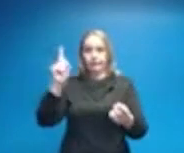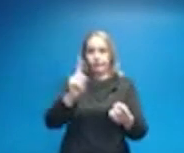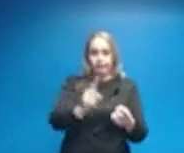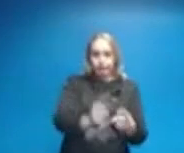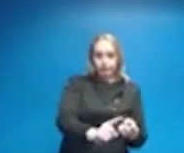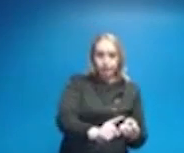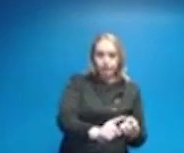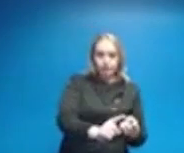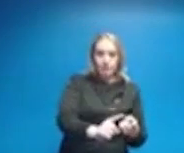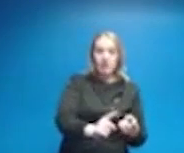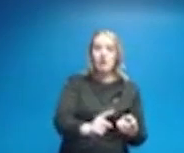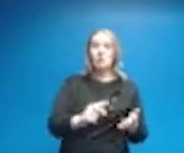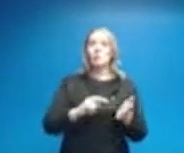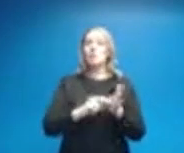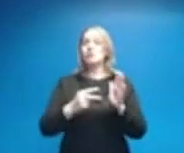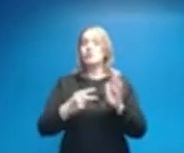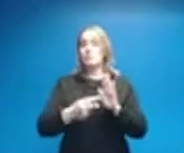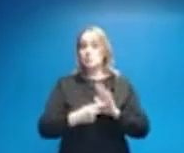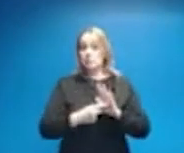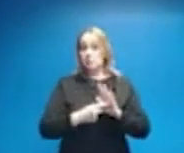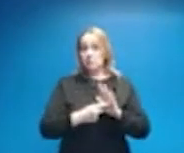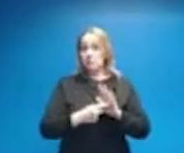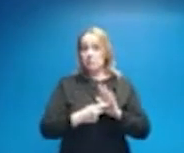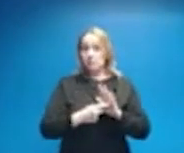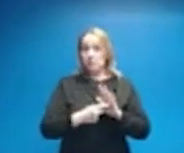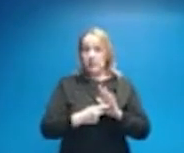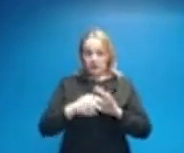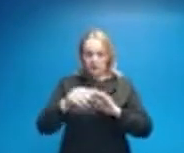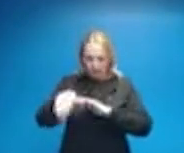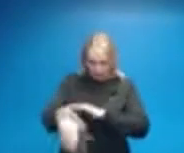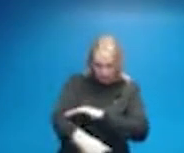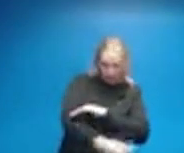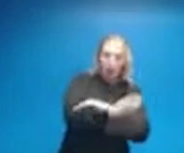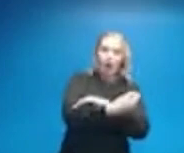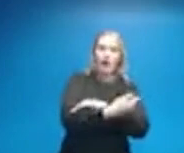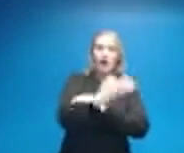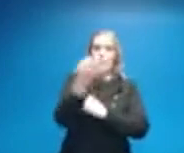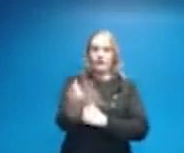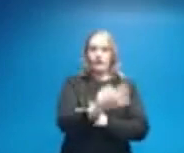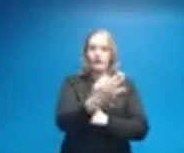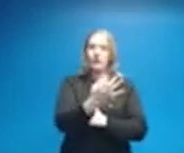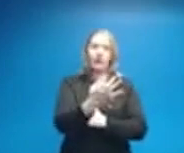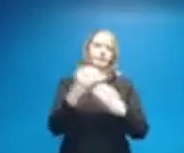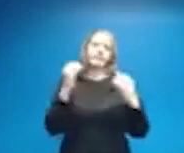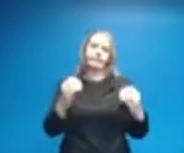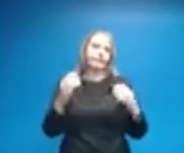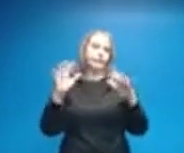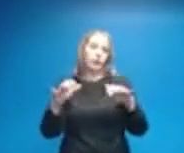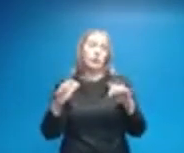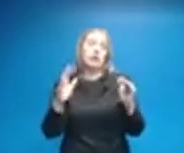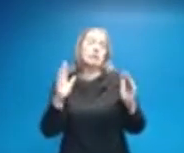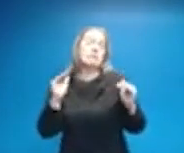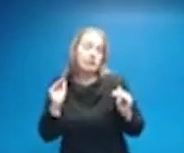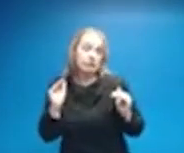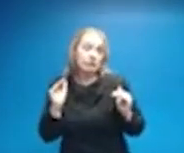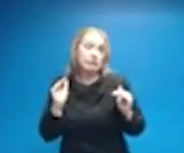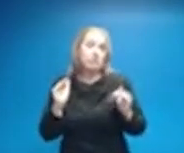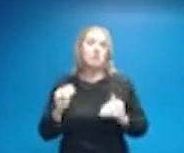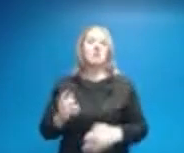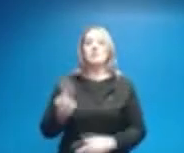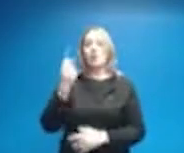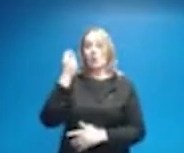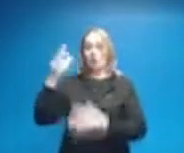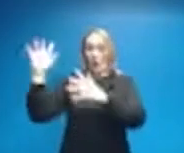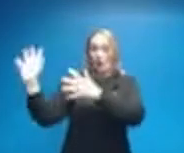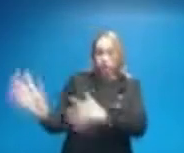be dry for the rest of the night and going into Friday. We also understand that the winds will be strong